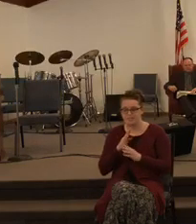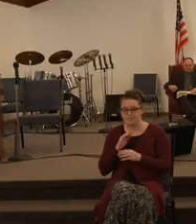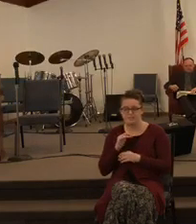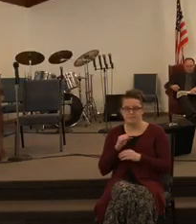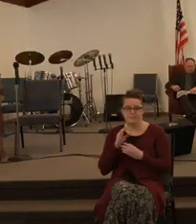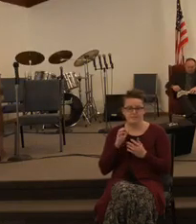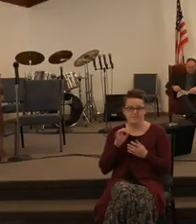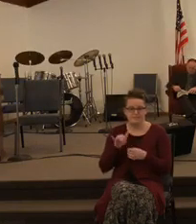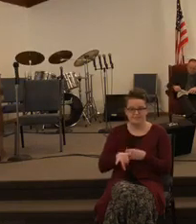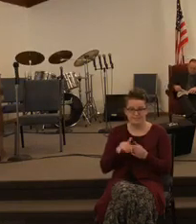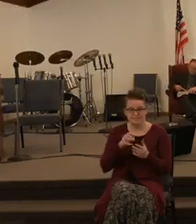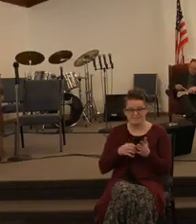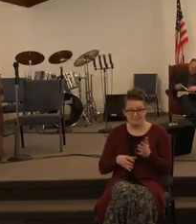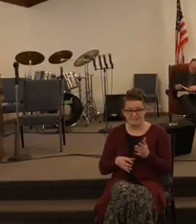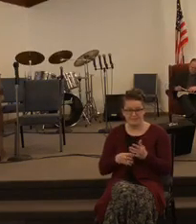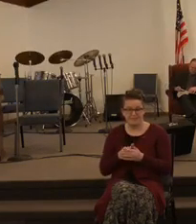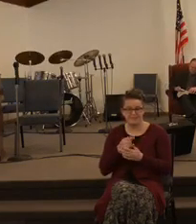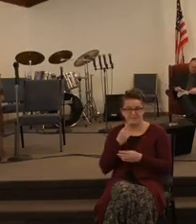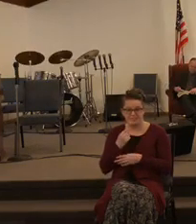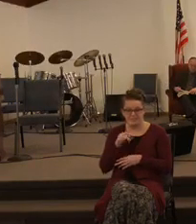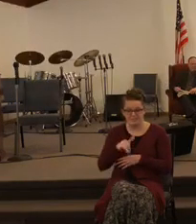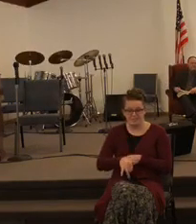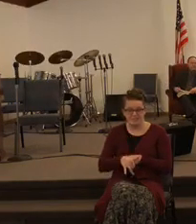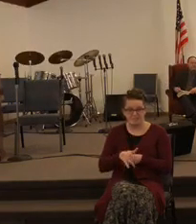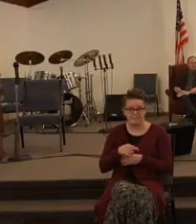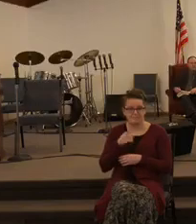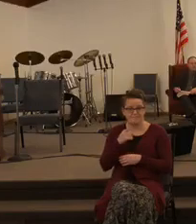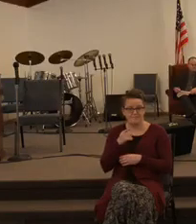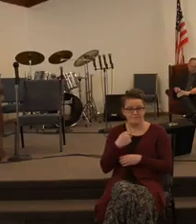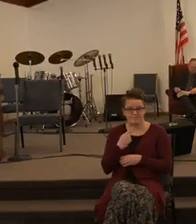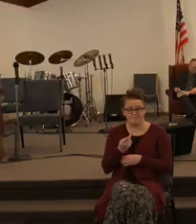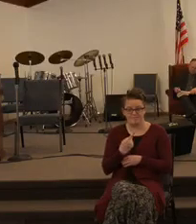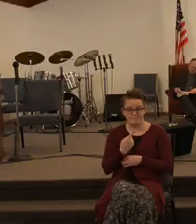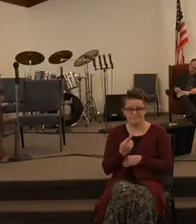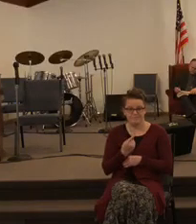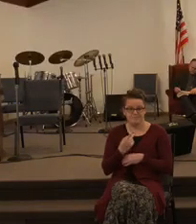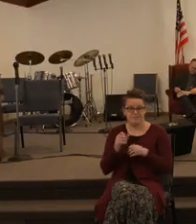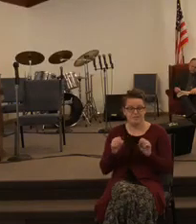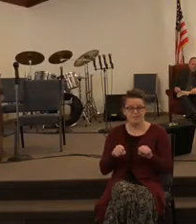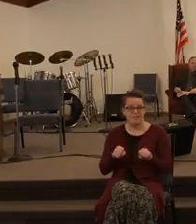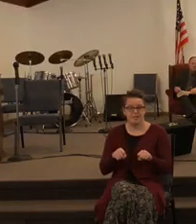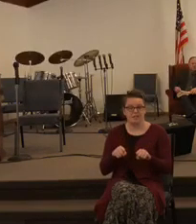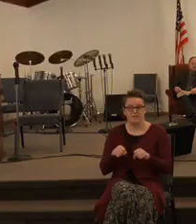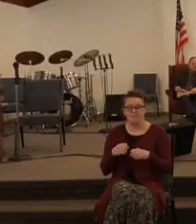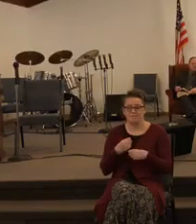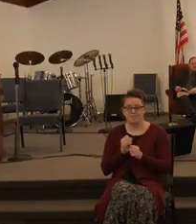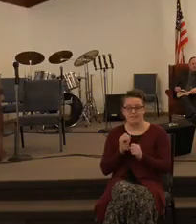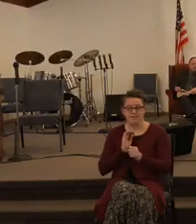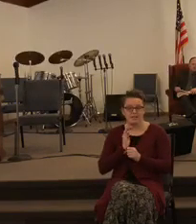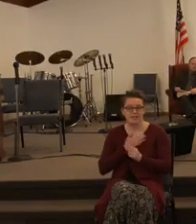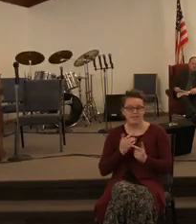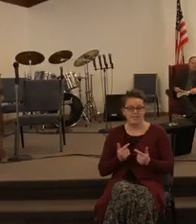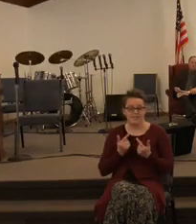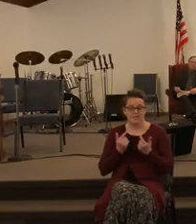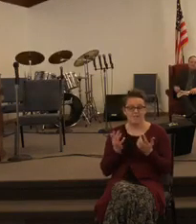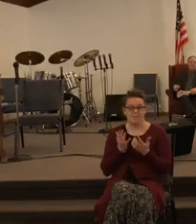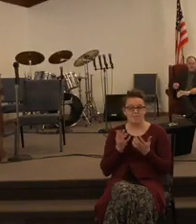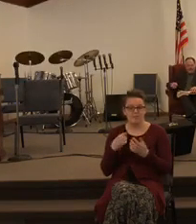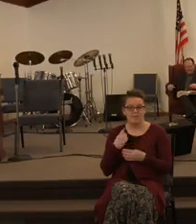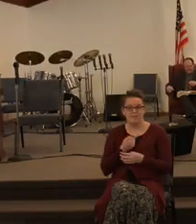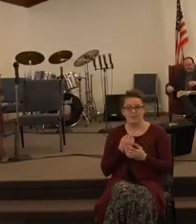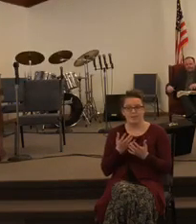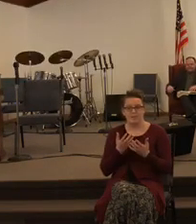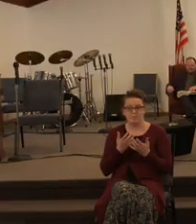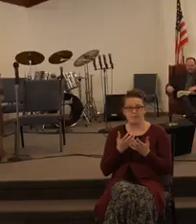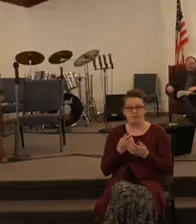as a scripture to establish this point you and I can make our life what we want it to be